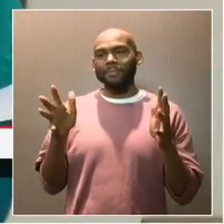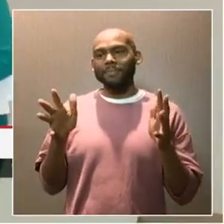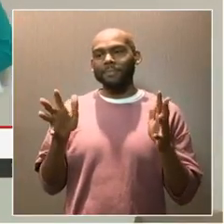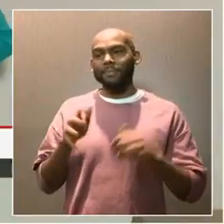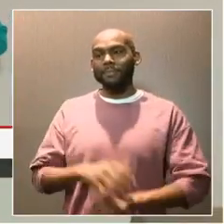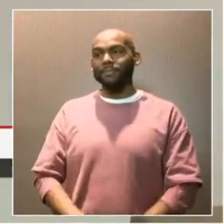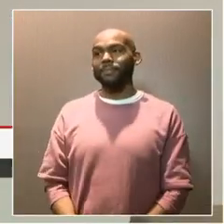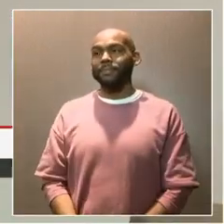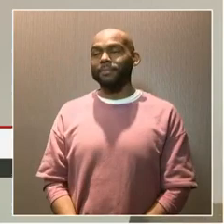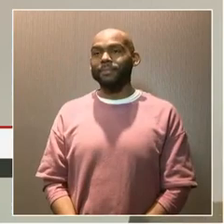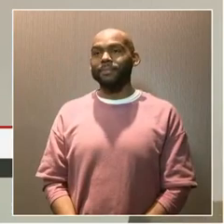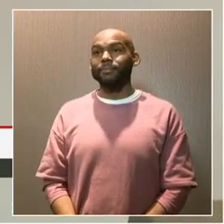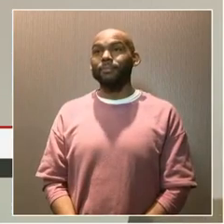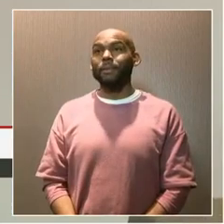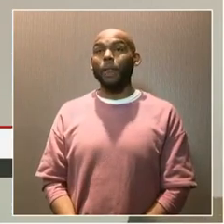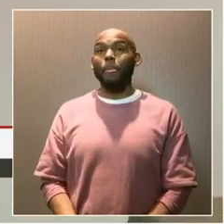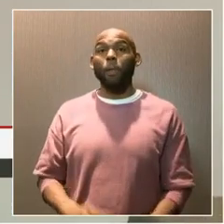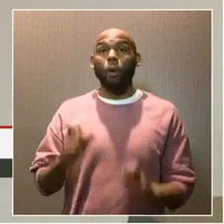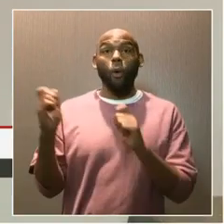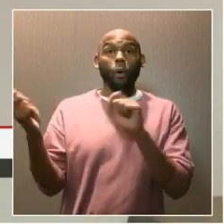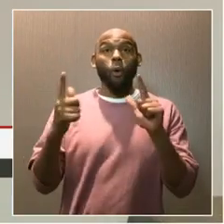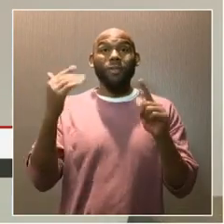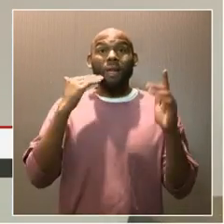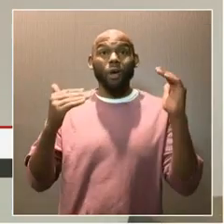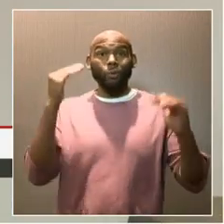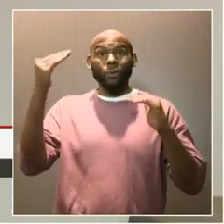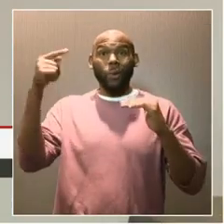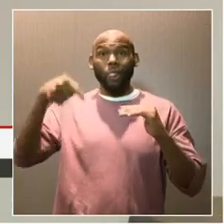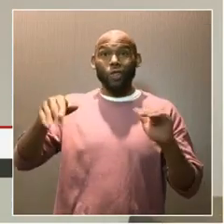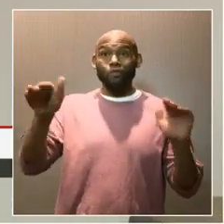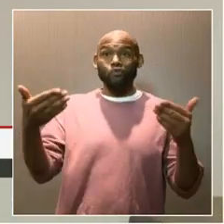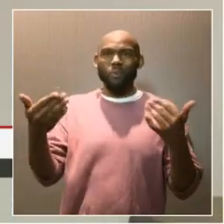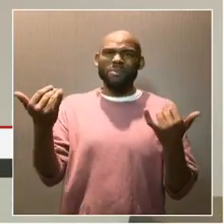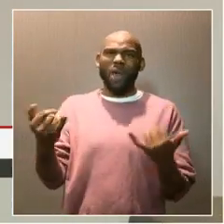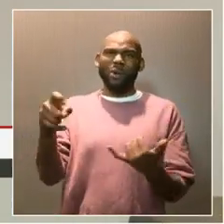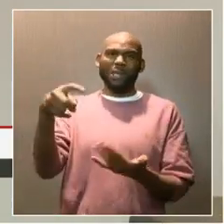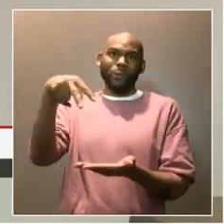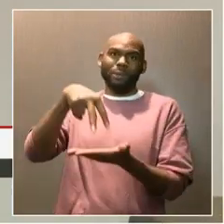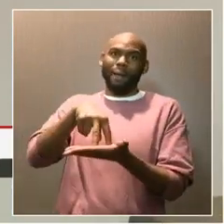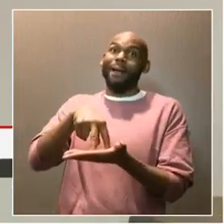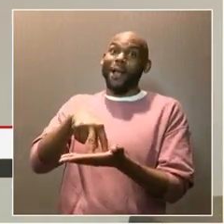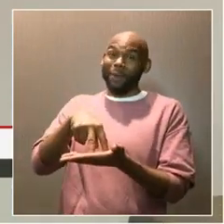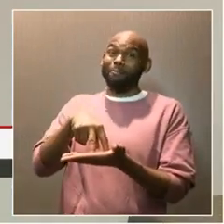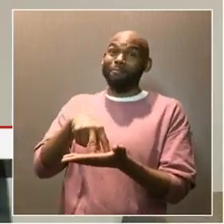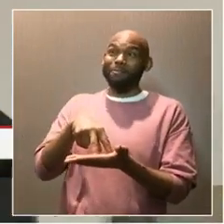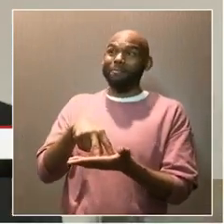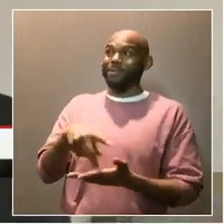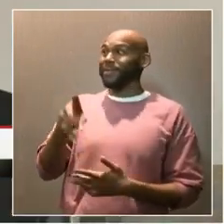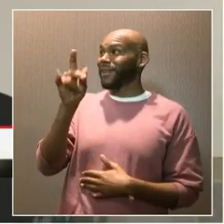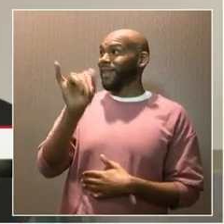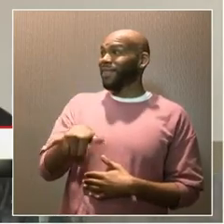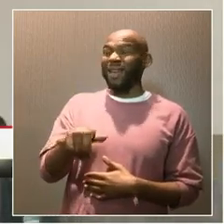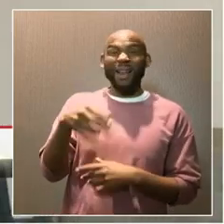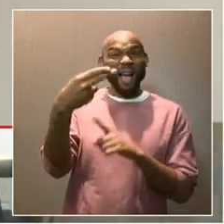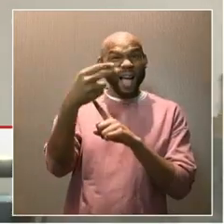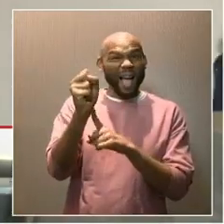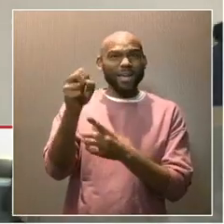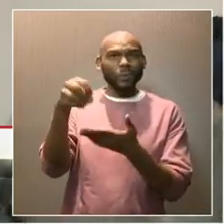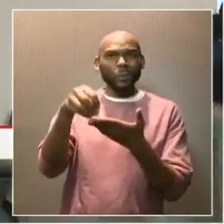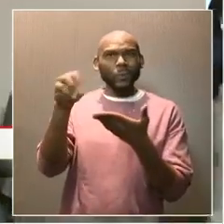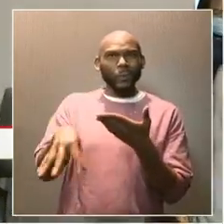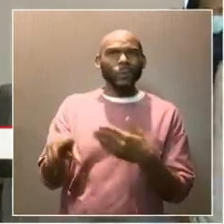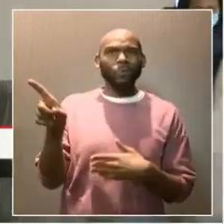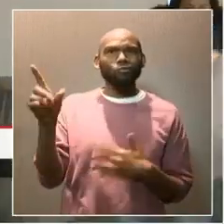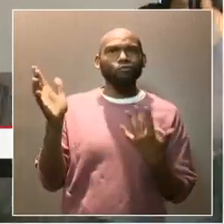Now, all the adults in this room need to stand up because that is a high school student